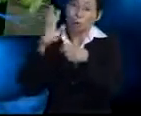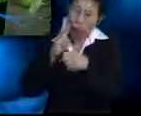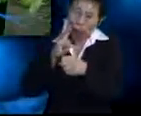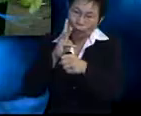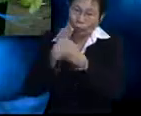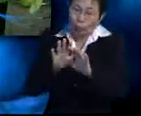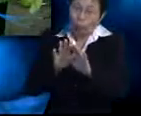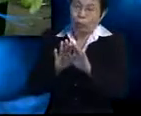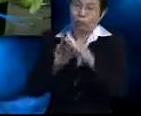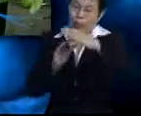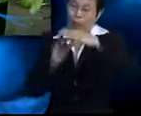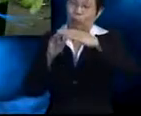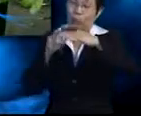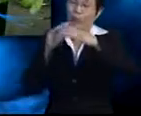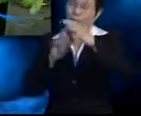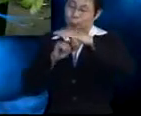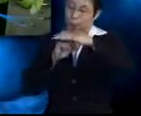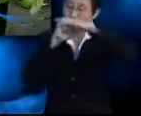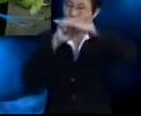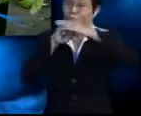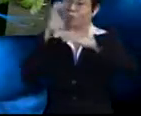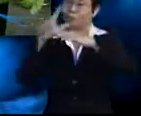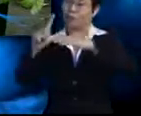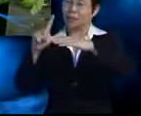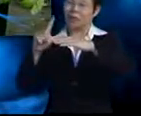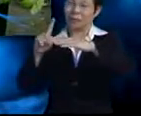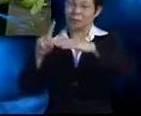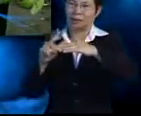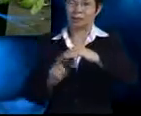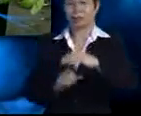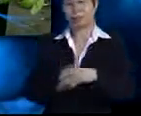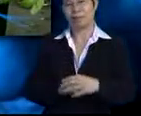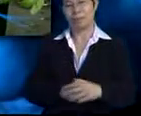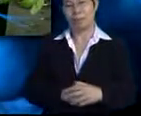will push on the cell walls causing the cells to become turgid.